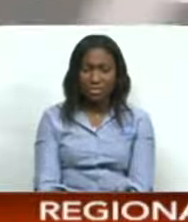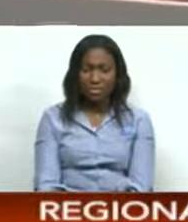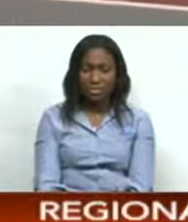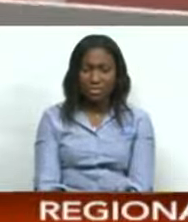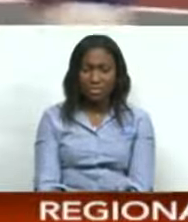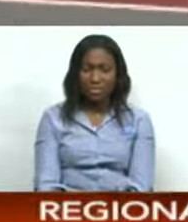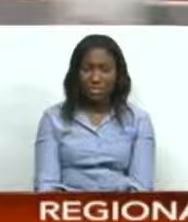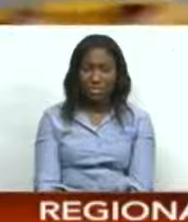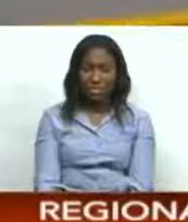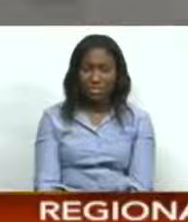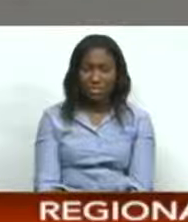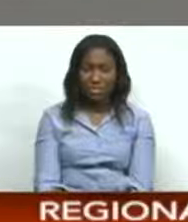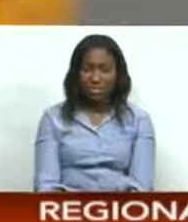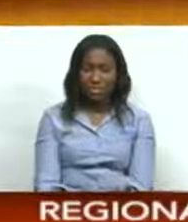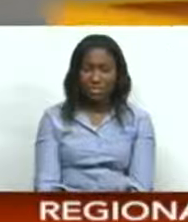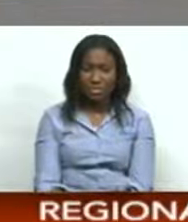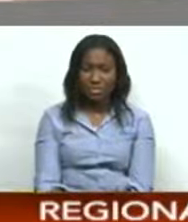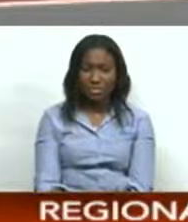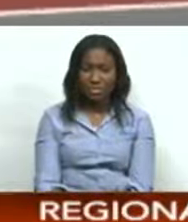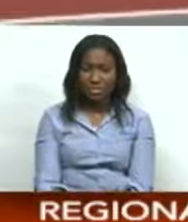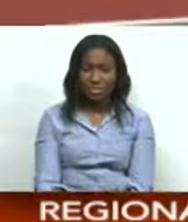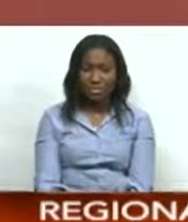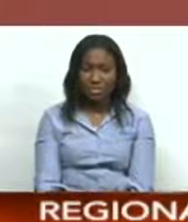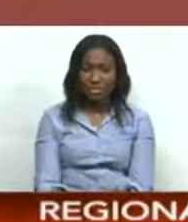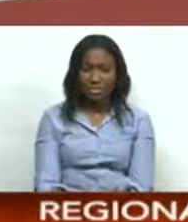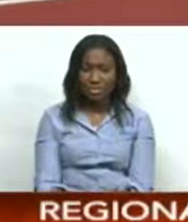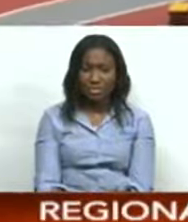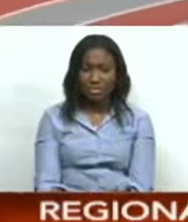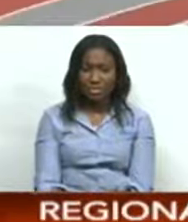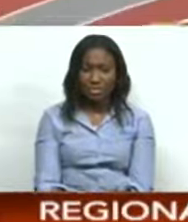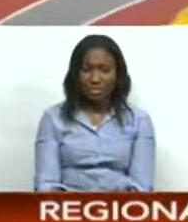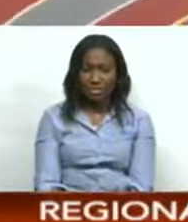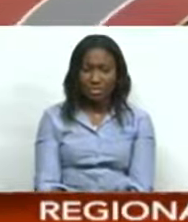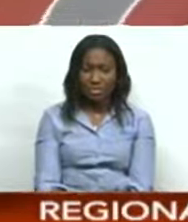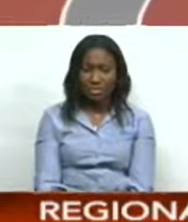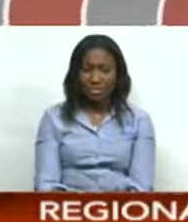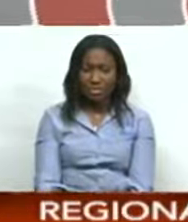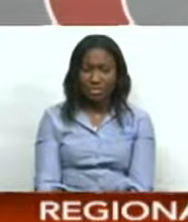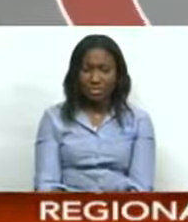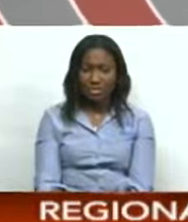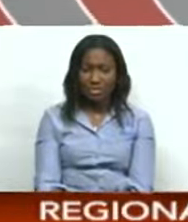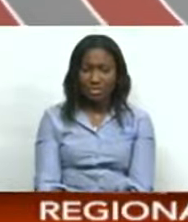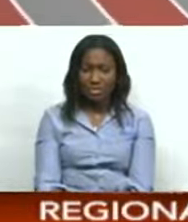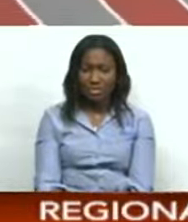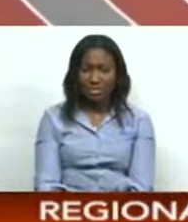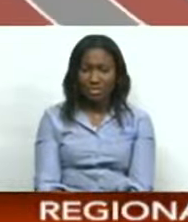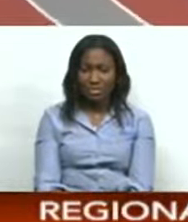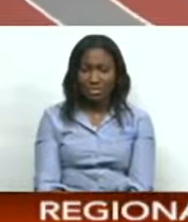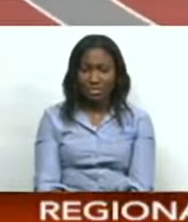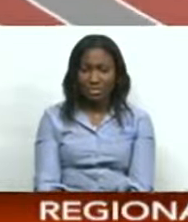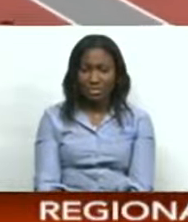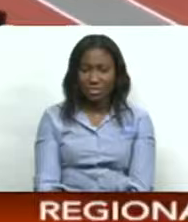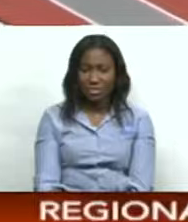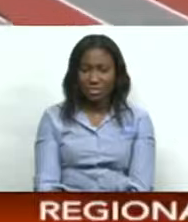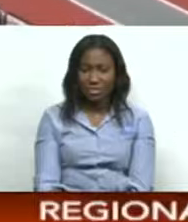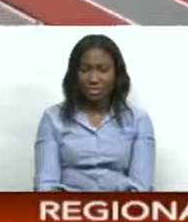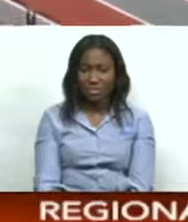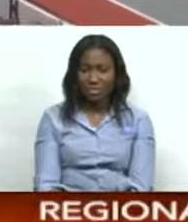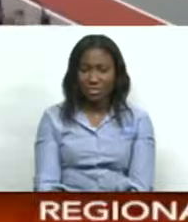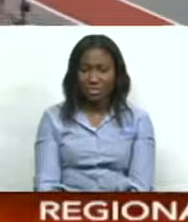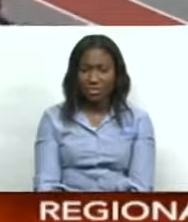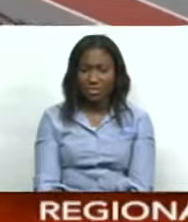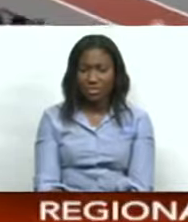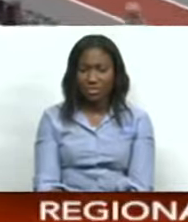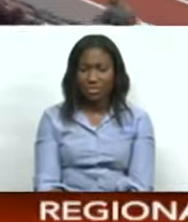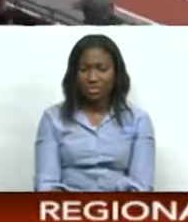Nigeria running aggressively. Molnar now almost ignited by the move from the Nigerian. He pulls up alongside Richards. Richards is looking labored here in the last